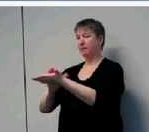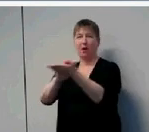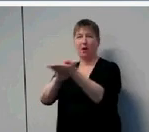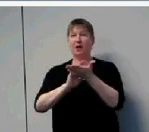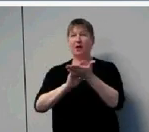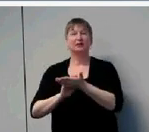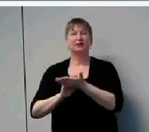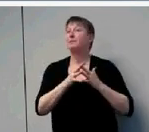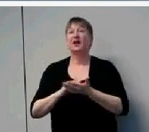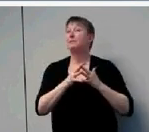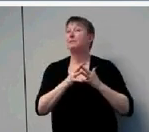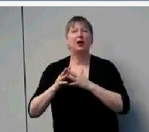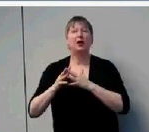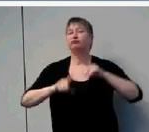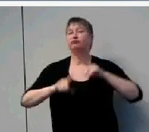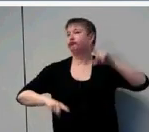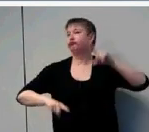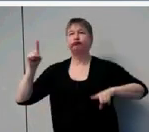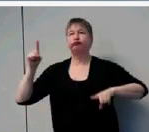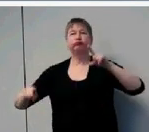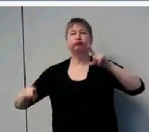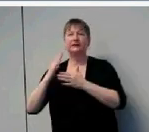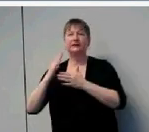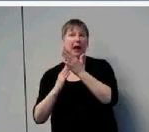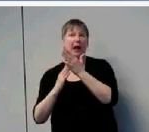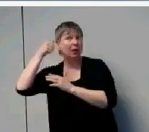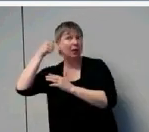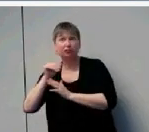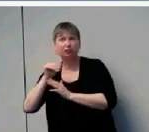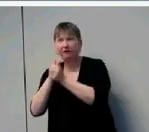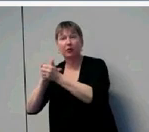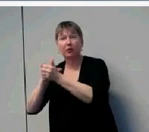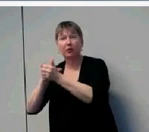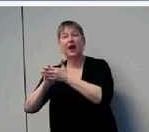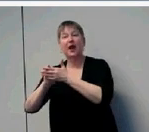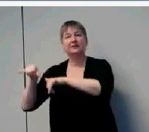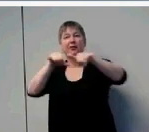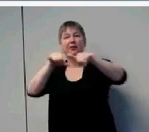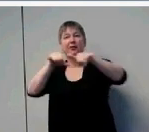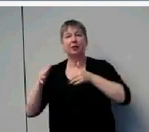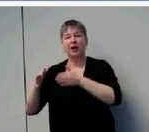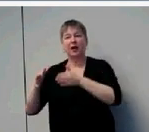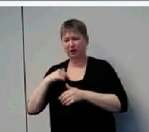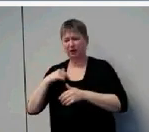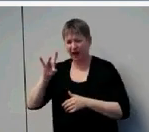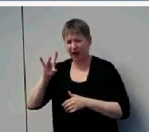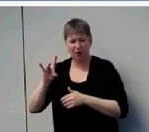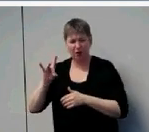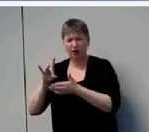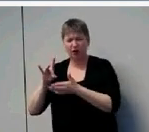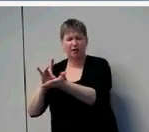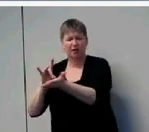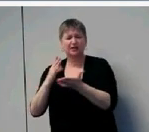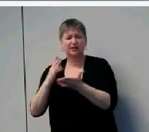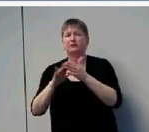variation. Some audiologists aren't using those methods. And we found a large number of children who were under fit.